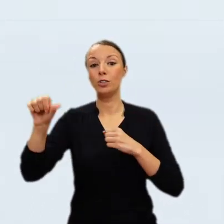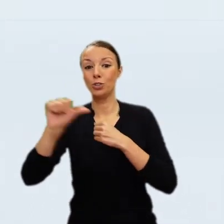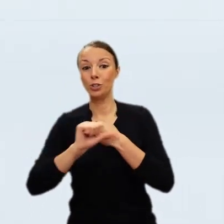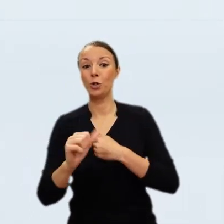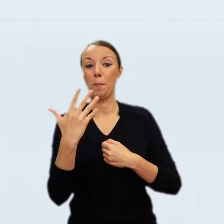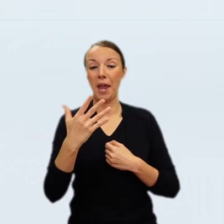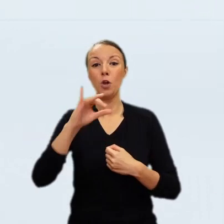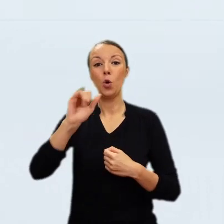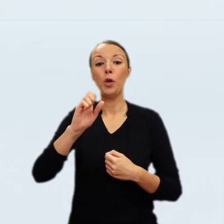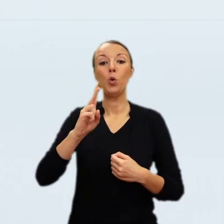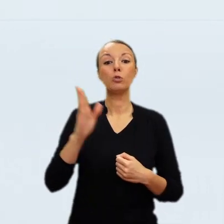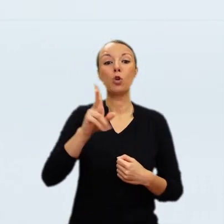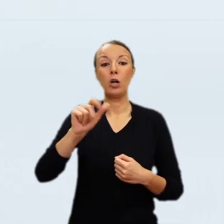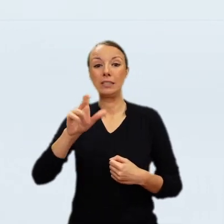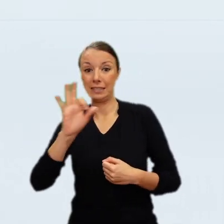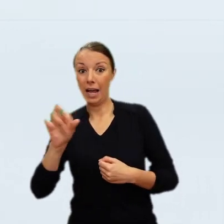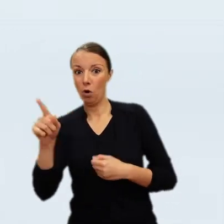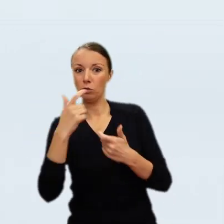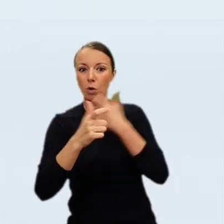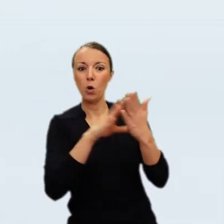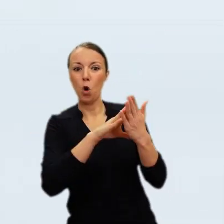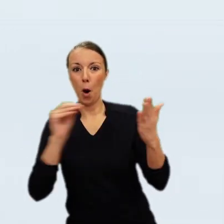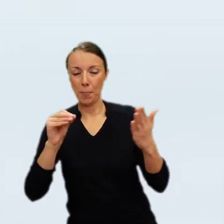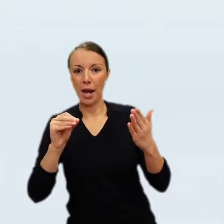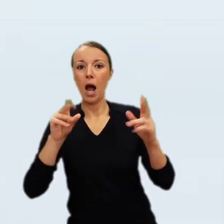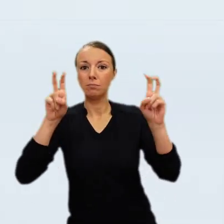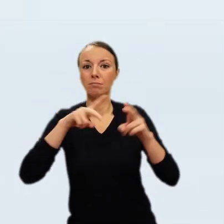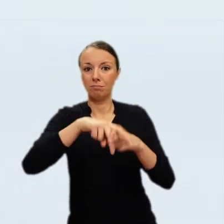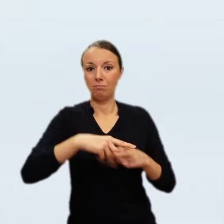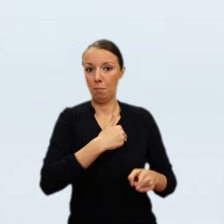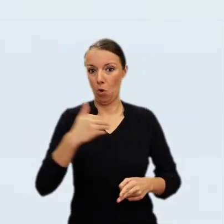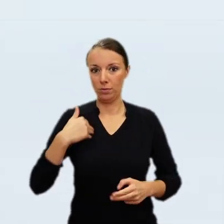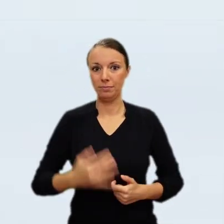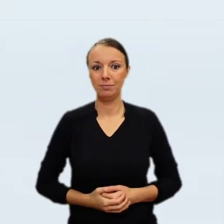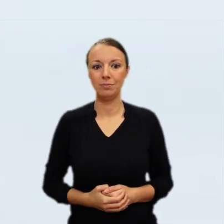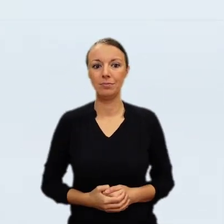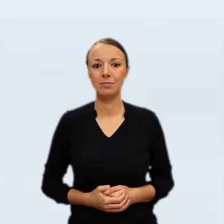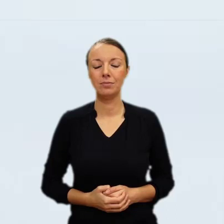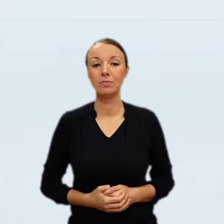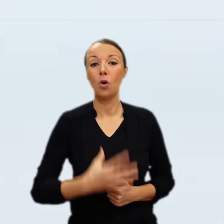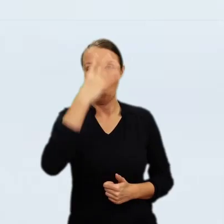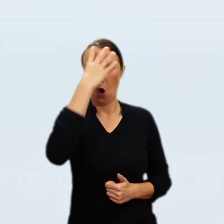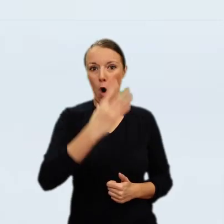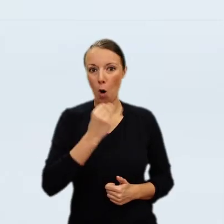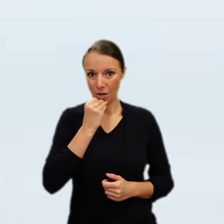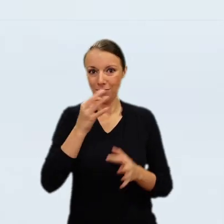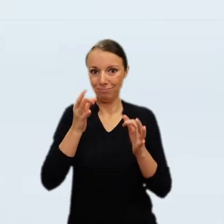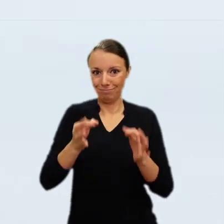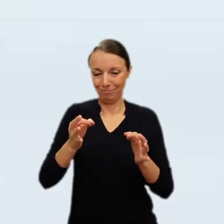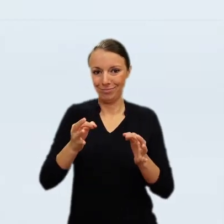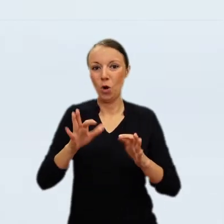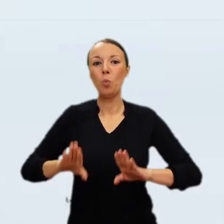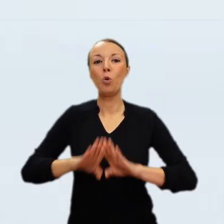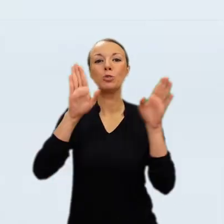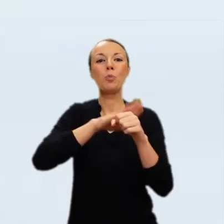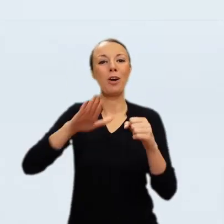inconvenience. Frick responded that same day, have cabled 60,000 pounds to your credit. On the 25th